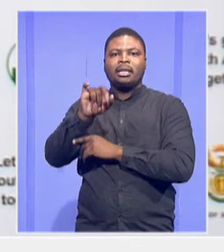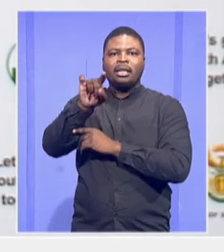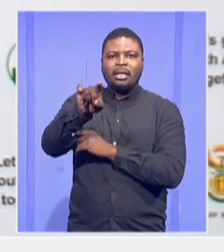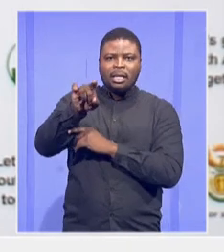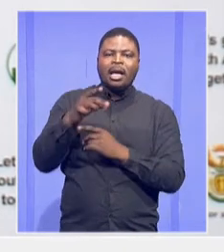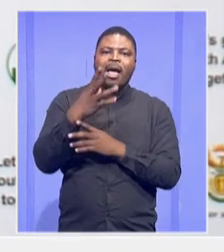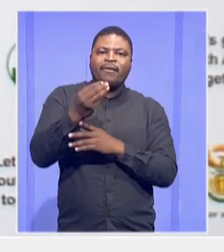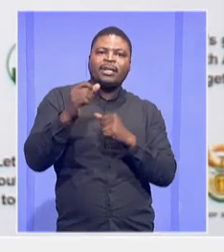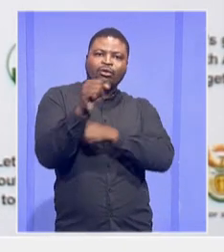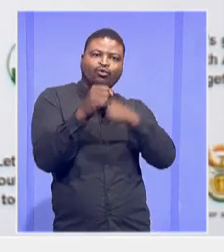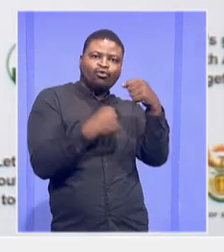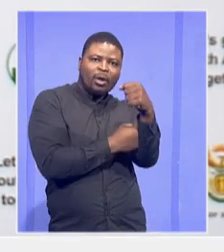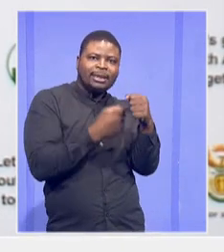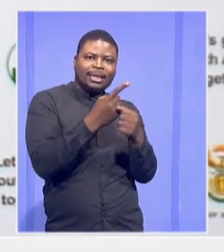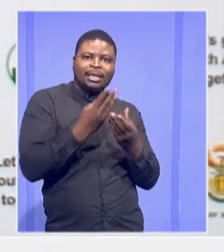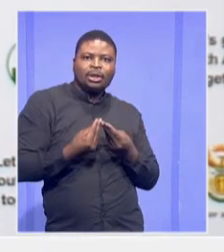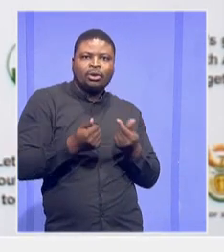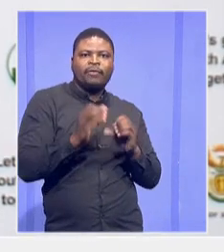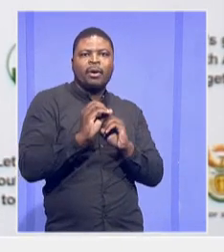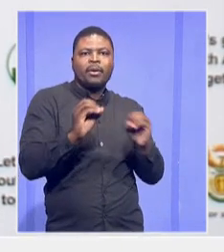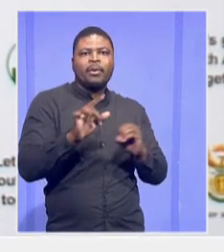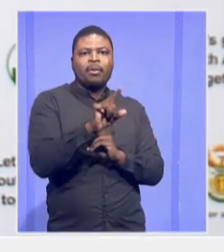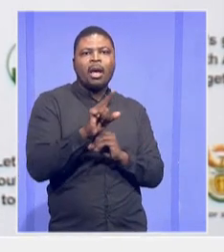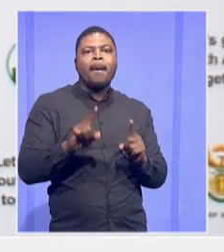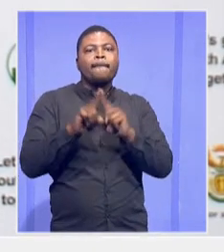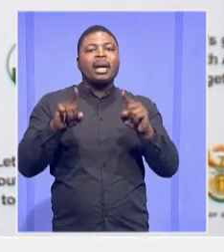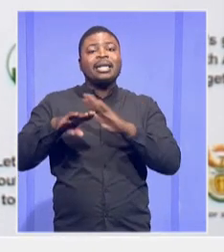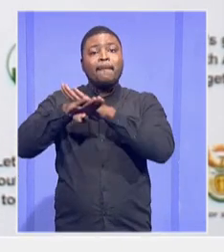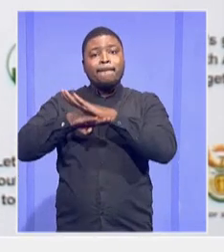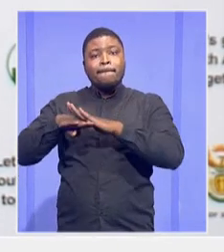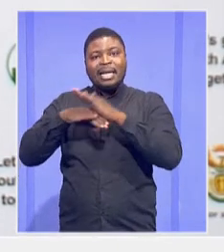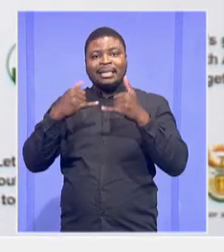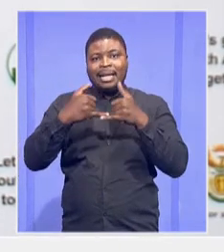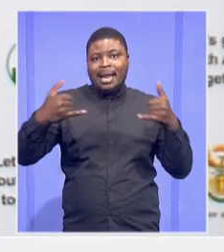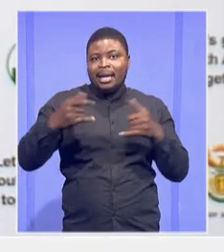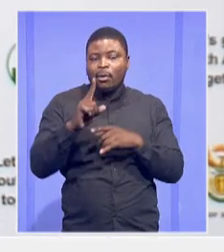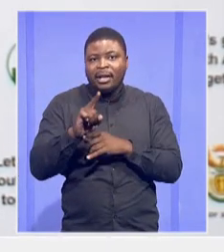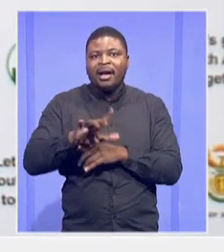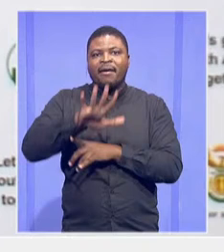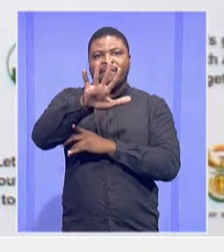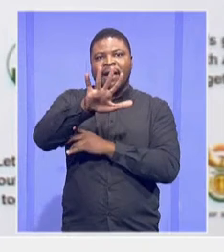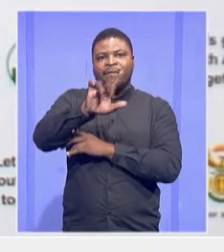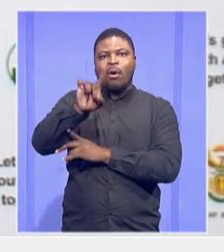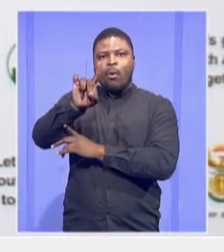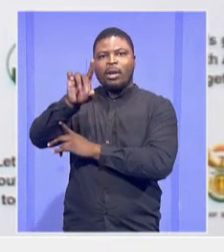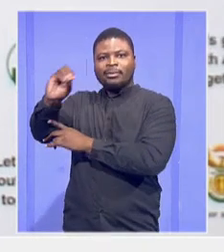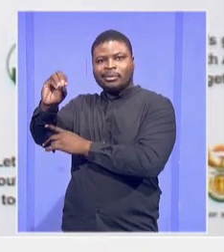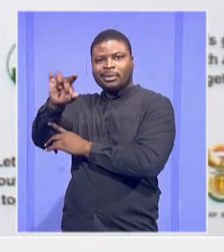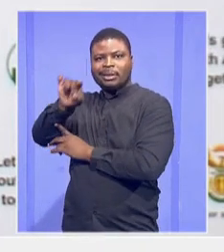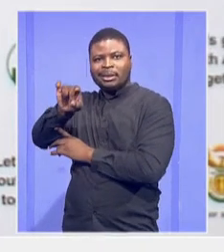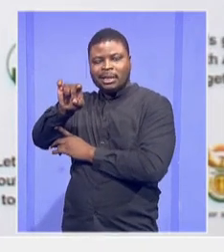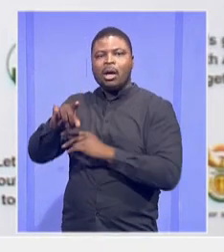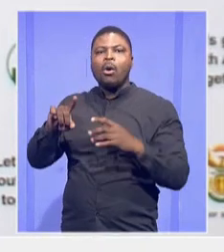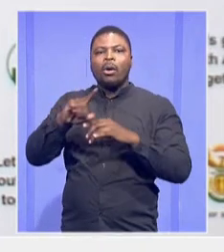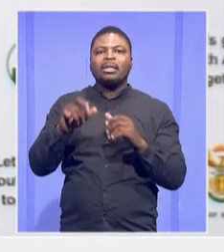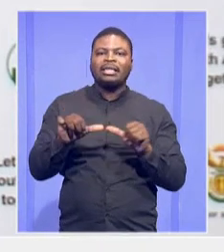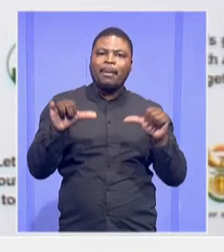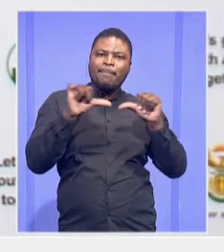with. Original baseline was 510. And again, because of major enclosure,